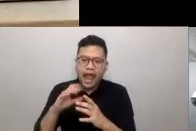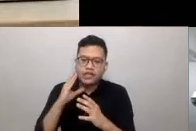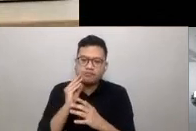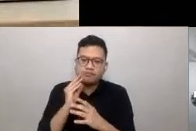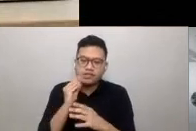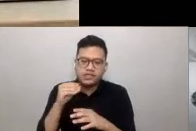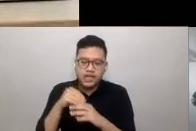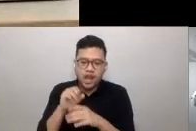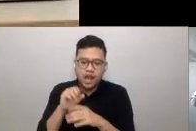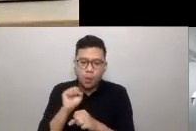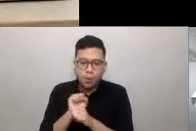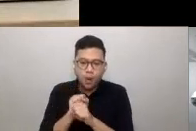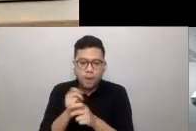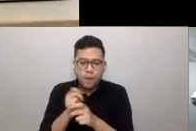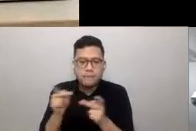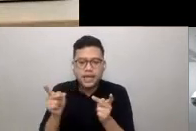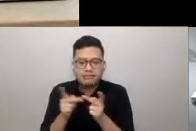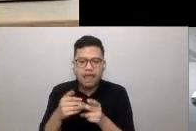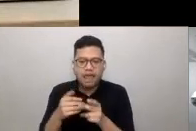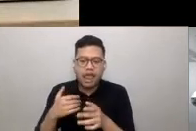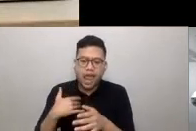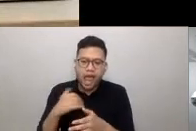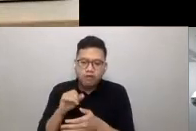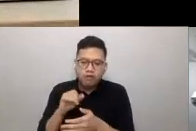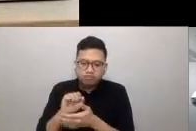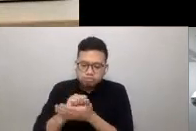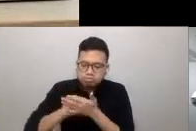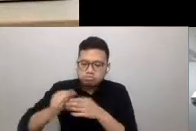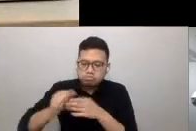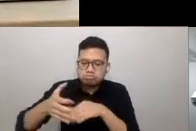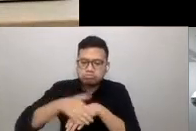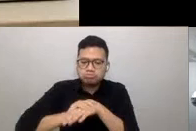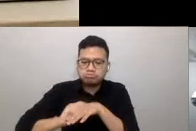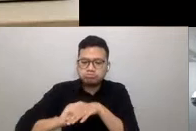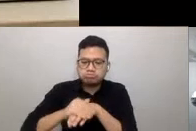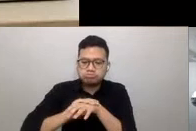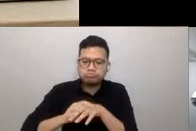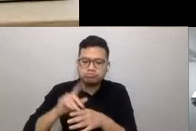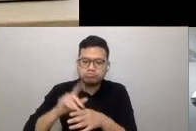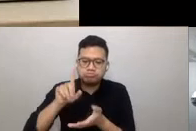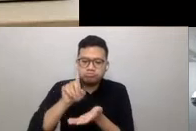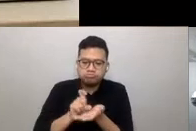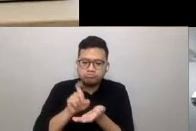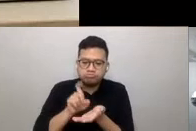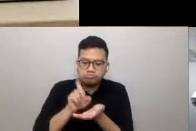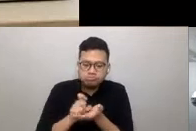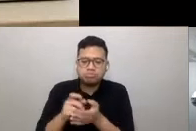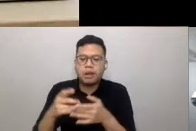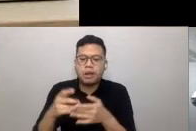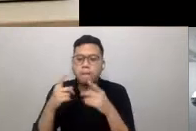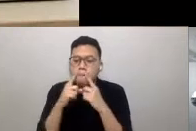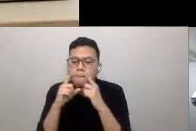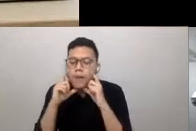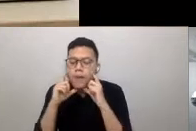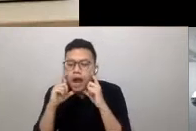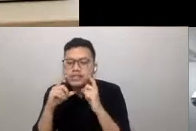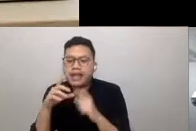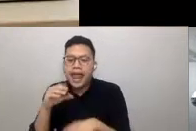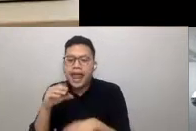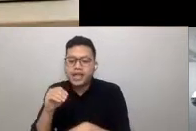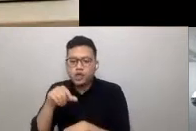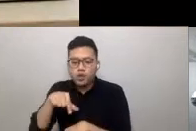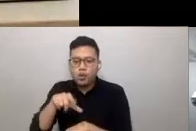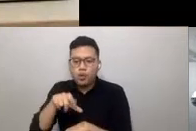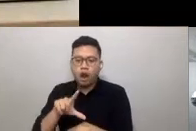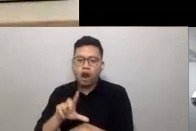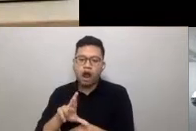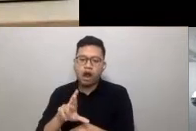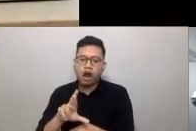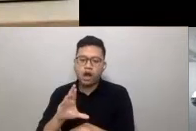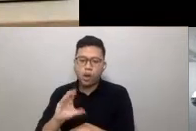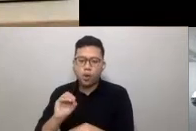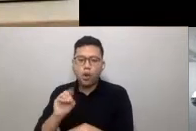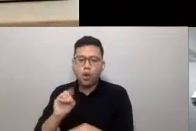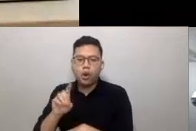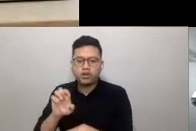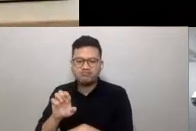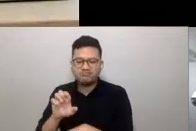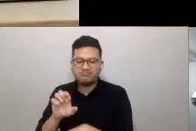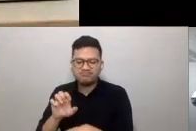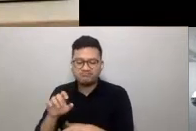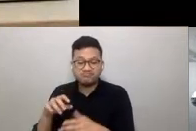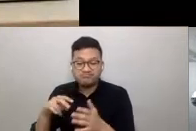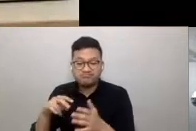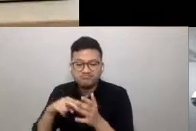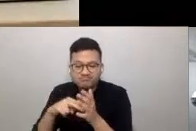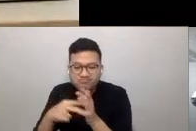Hand sanitisers, QR codes and masks serve as a further line of defence before we arrive at our workstations.